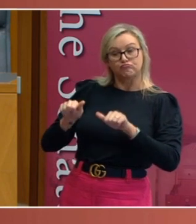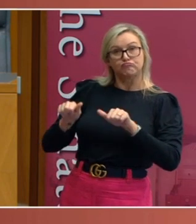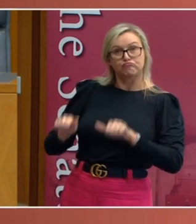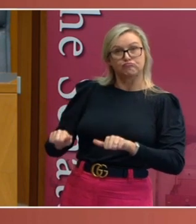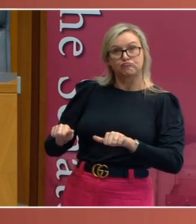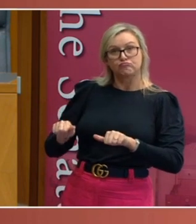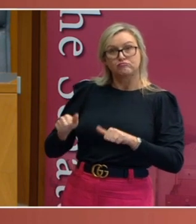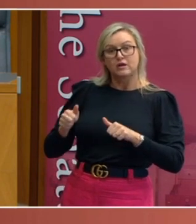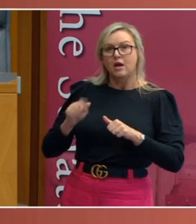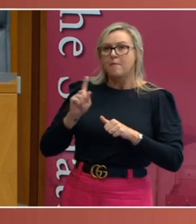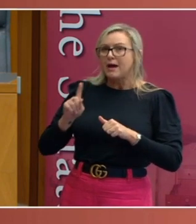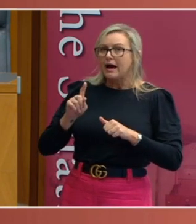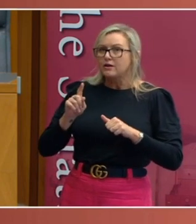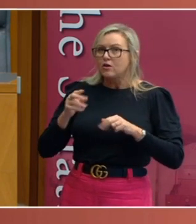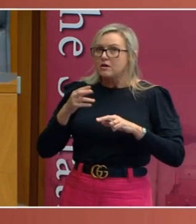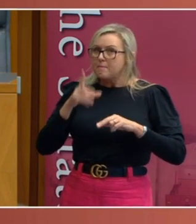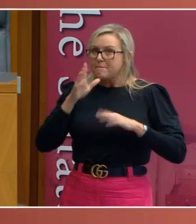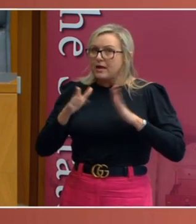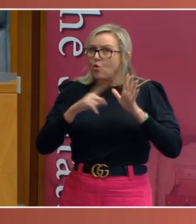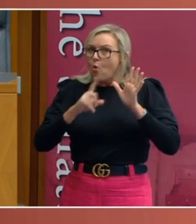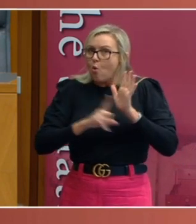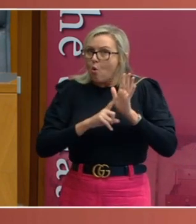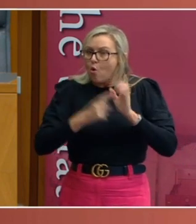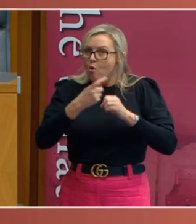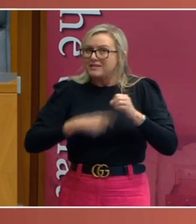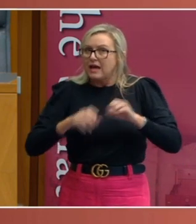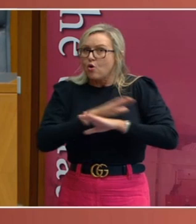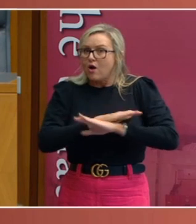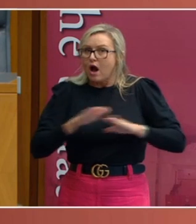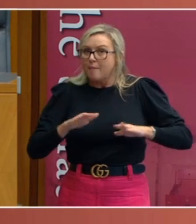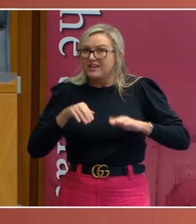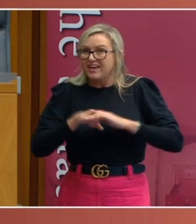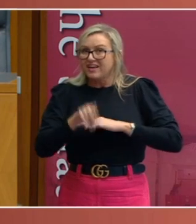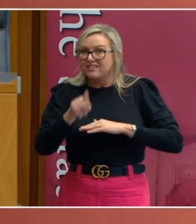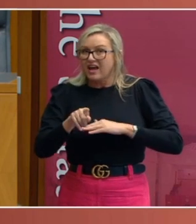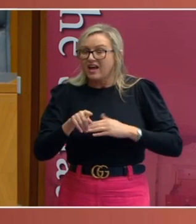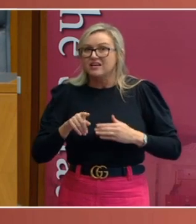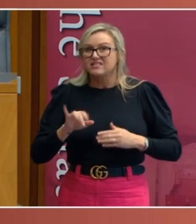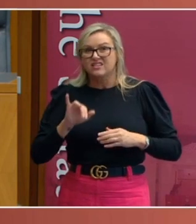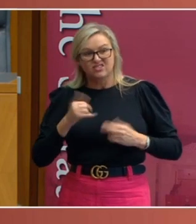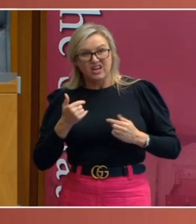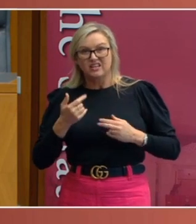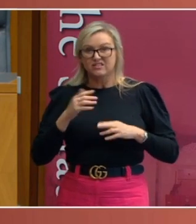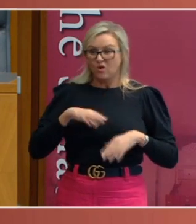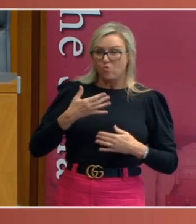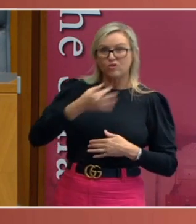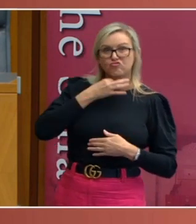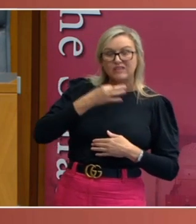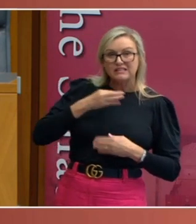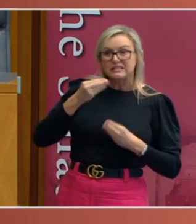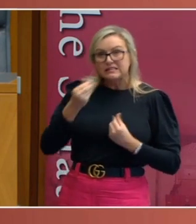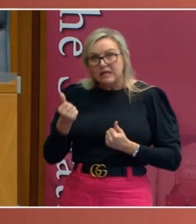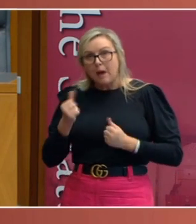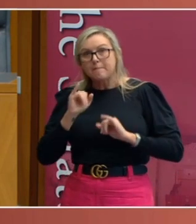a law that banned all potatoes without checking them, just to exclude the risk of disease